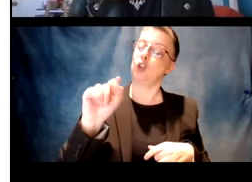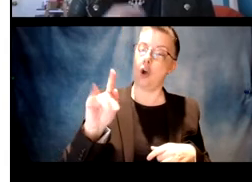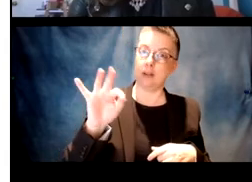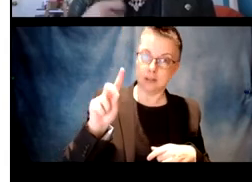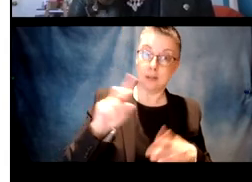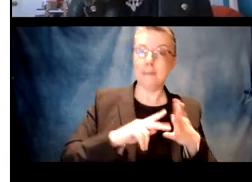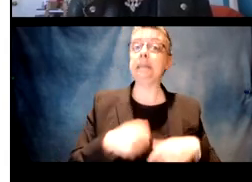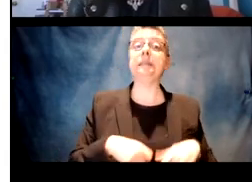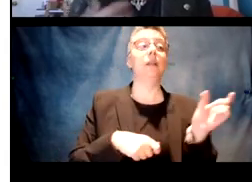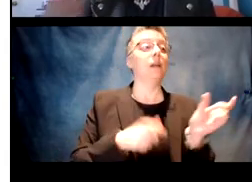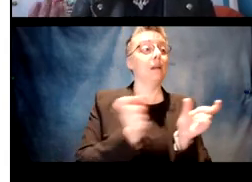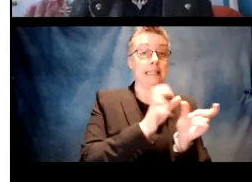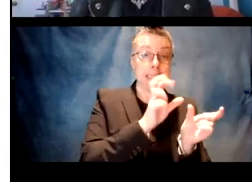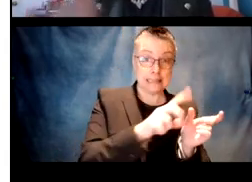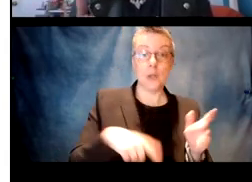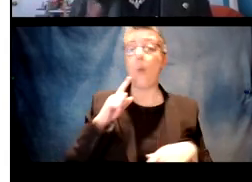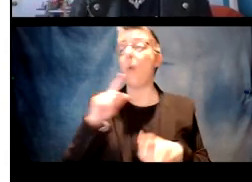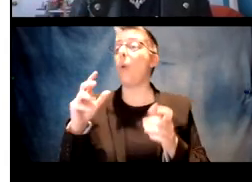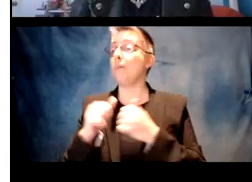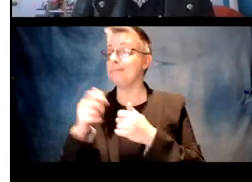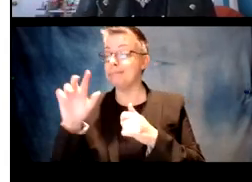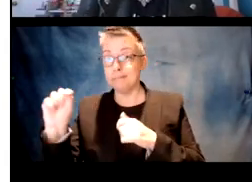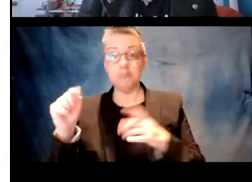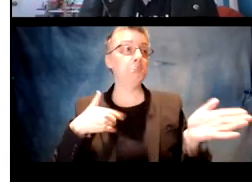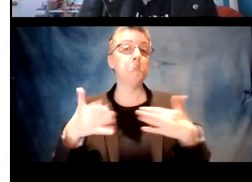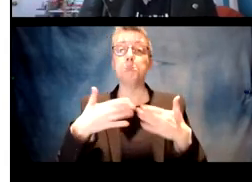heard walked and talked so they think you can go with verbs.